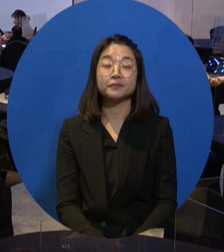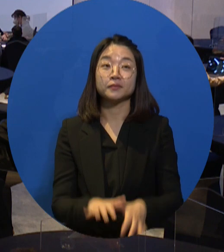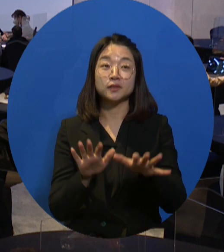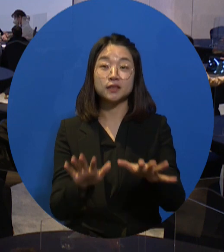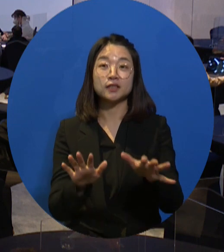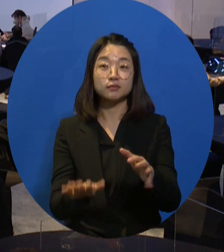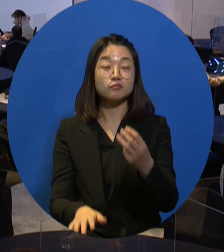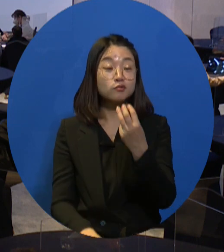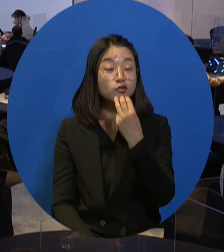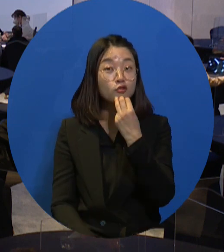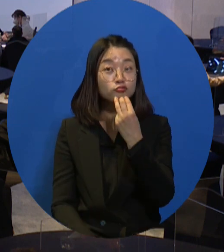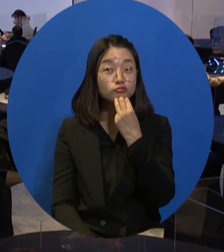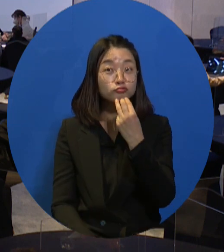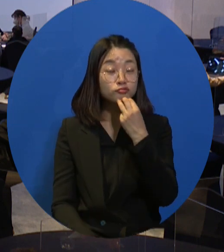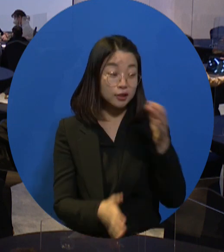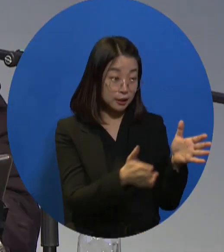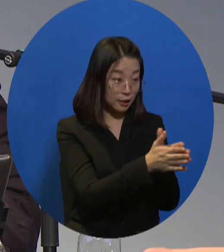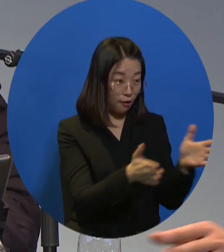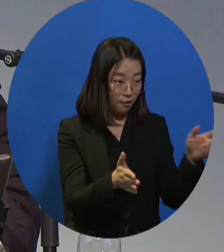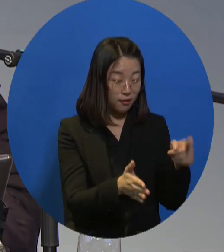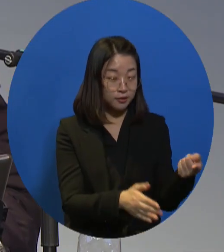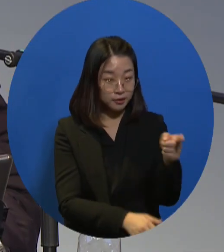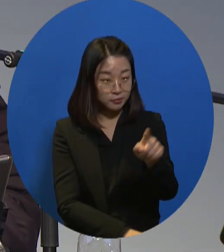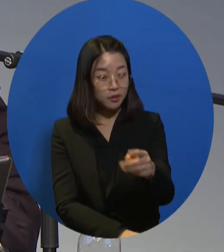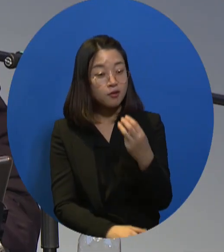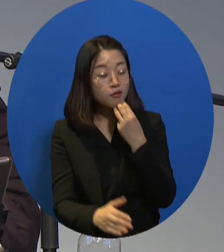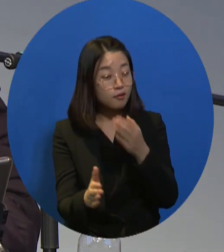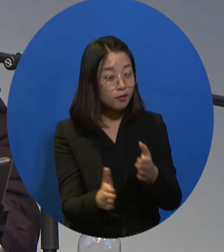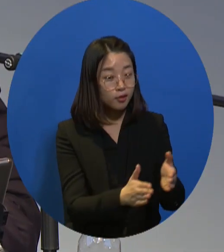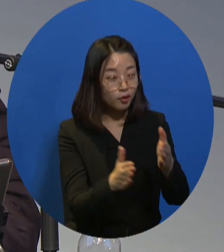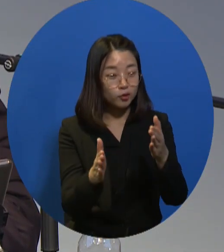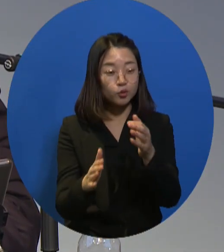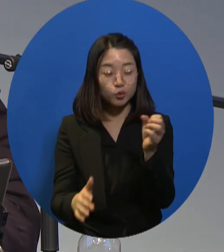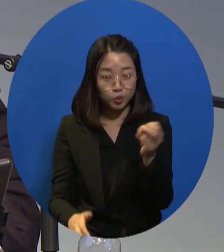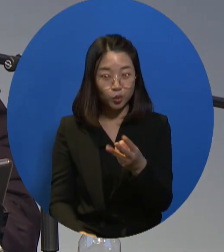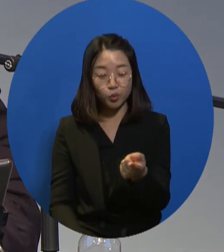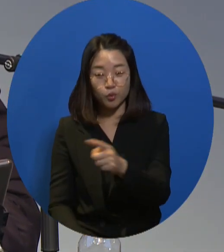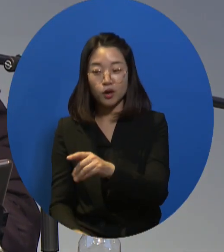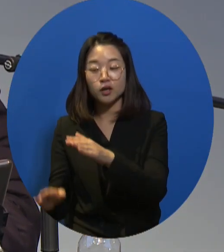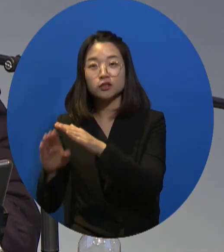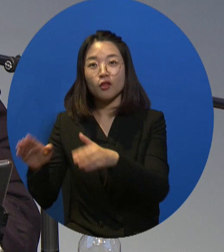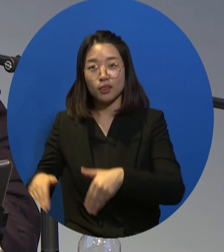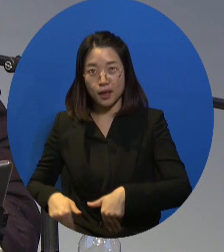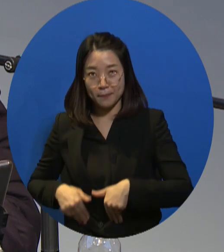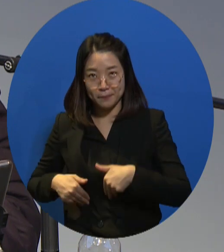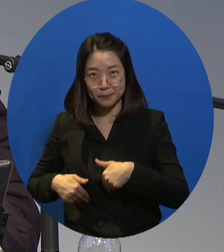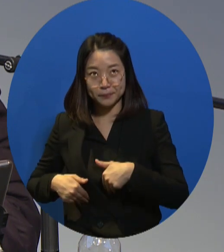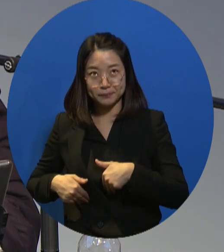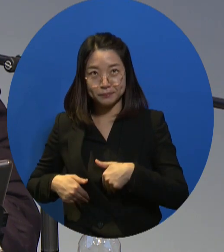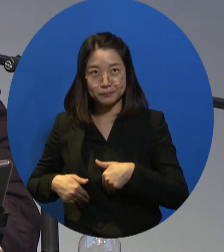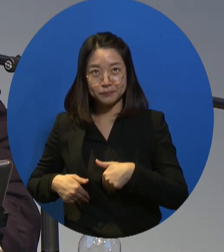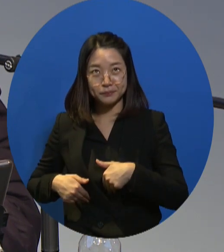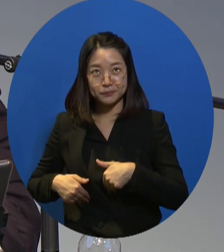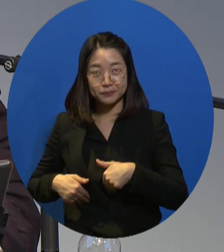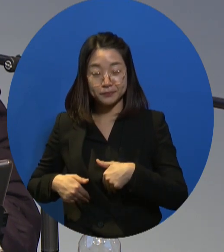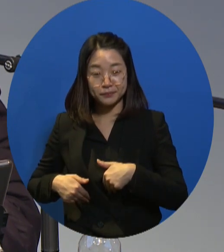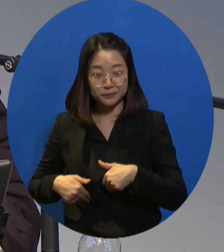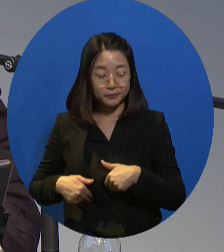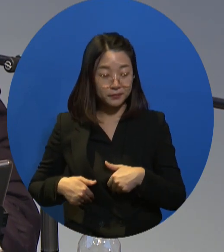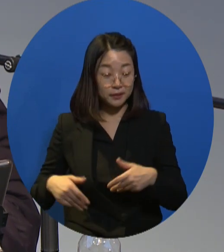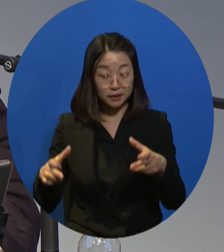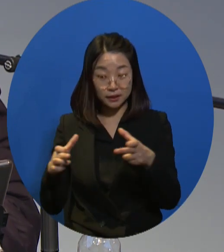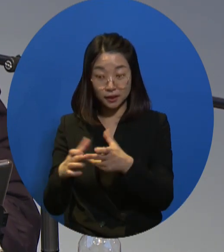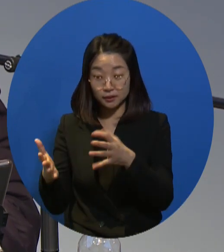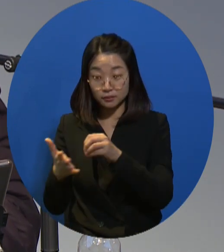So starting with Seoul now expanding to Gyeonggi province and Chuncheon and Gyeongnam. So